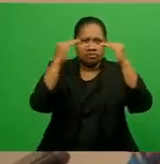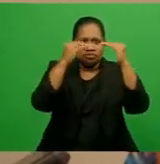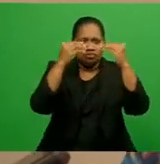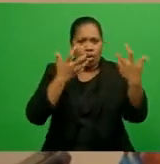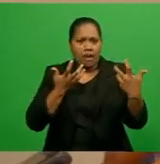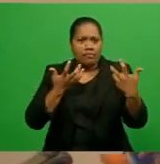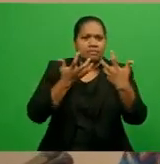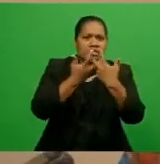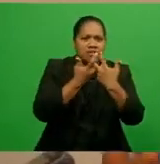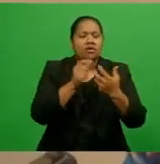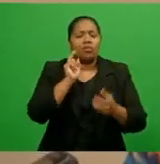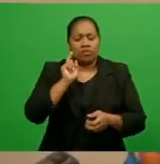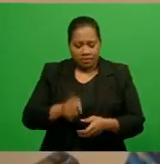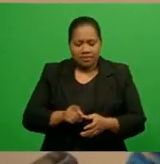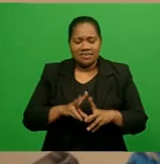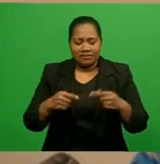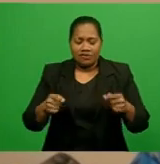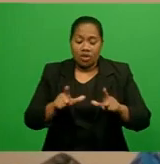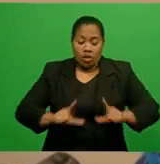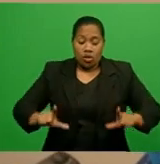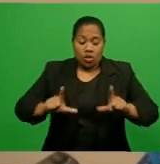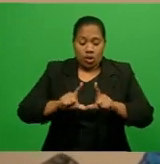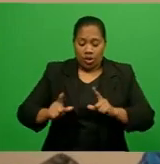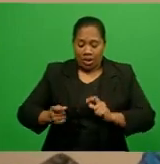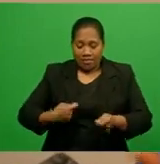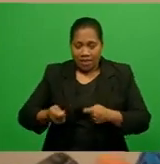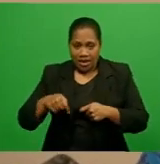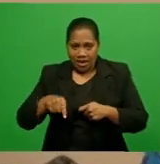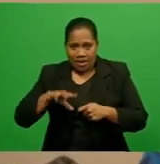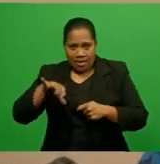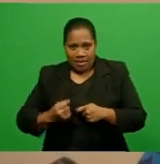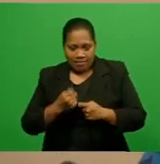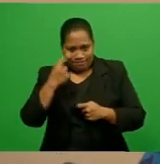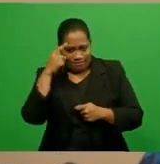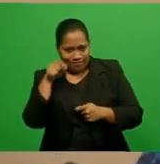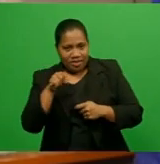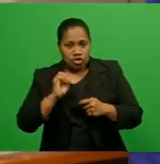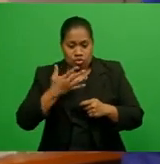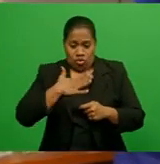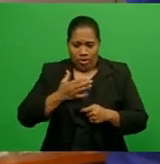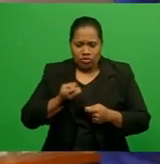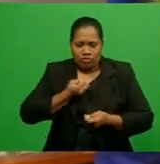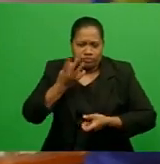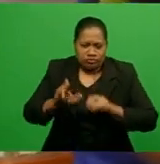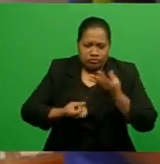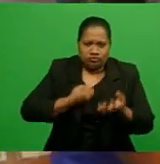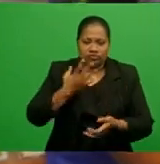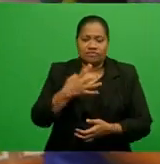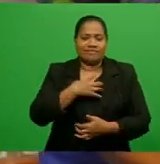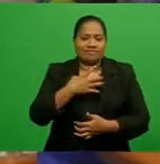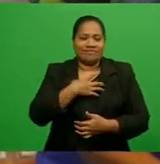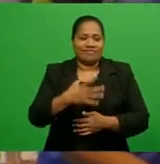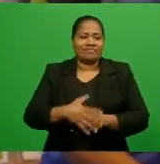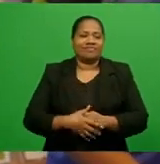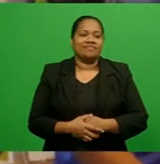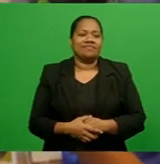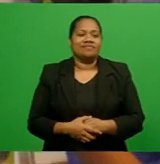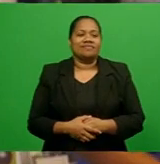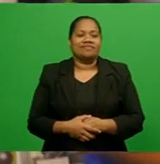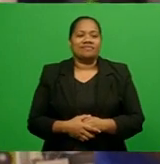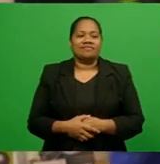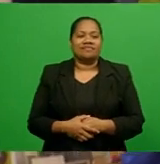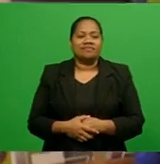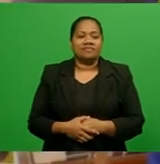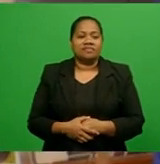the local market is still coming to terms with. So we want to preach about that more. Meanwhile, the ambassador is